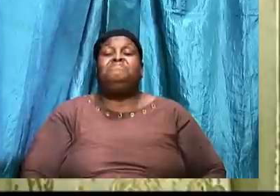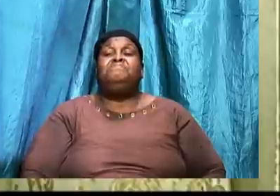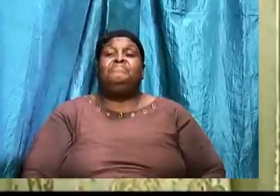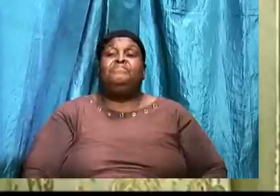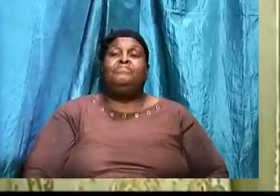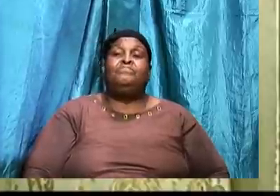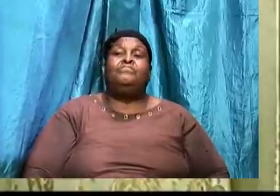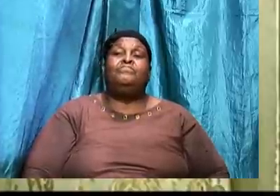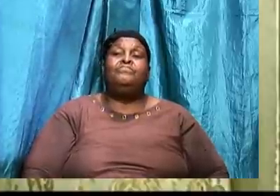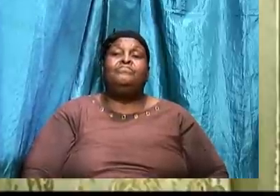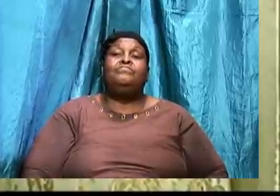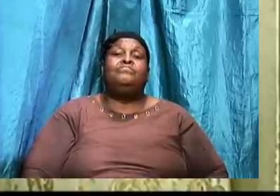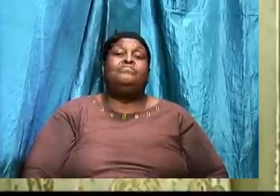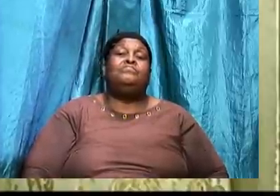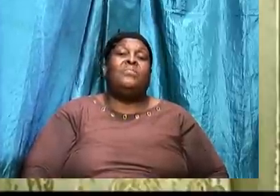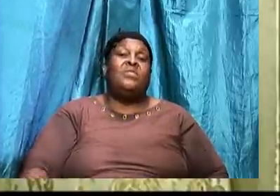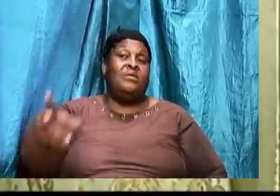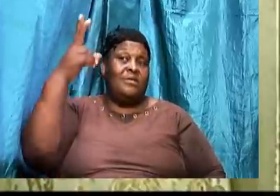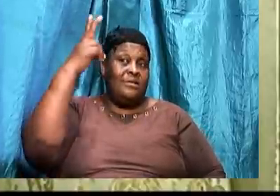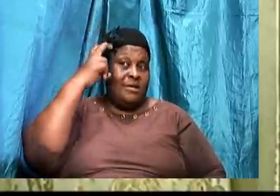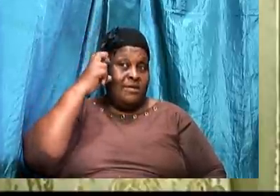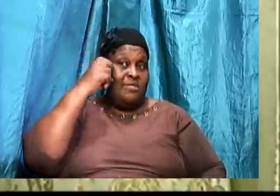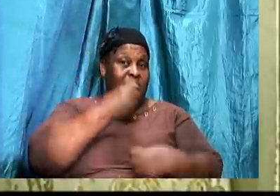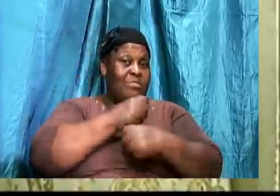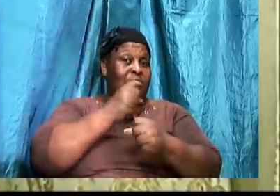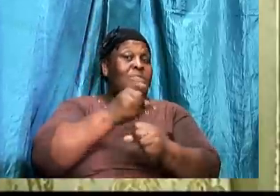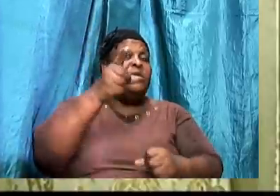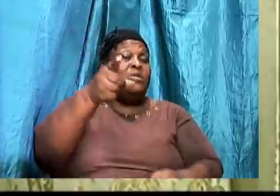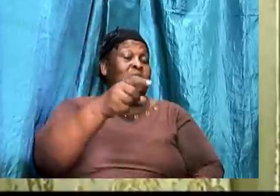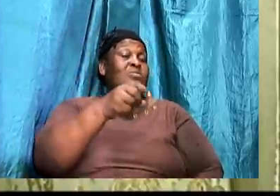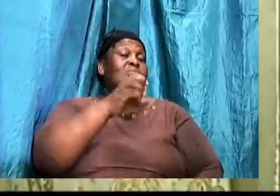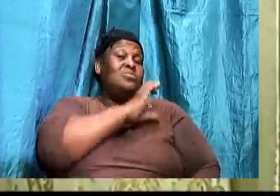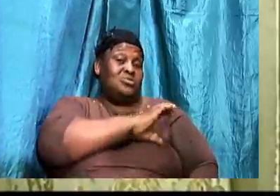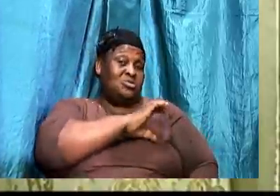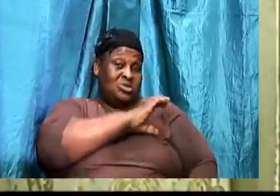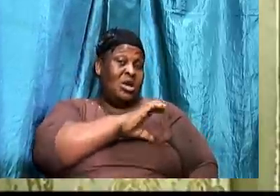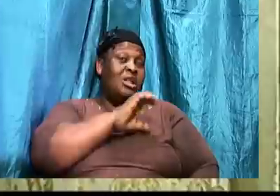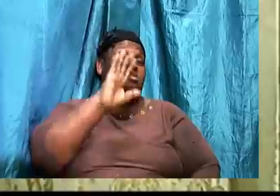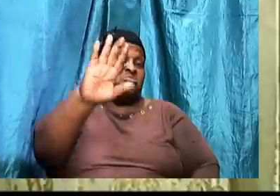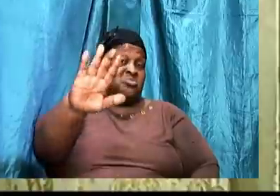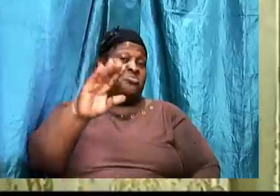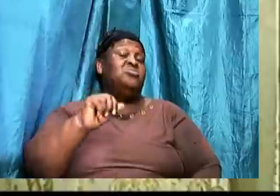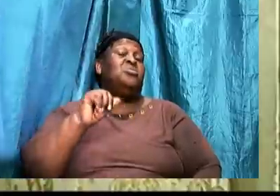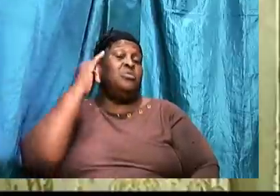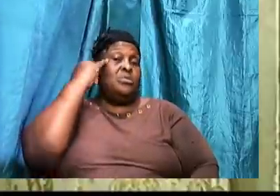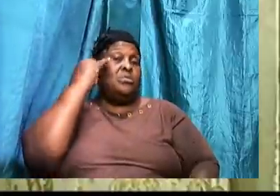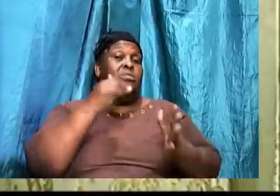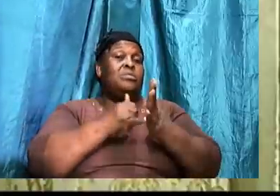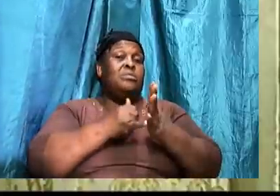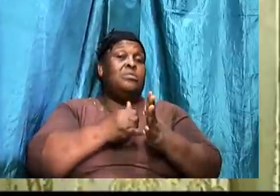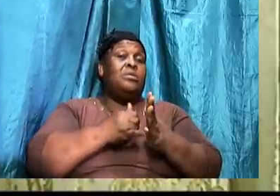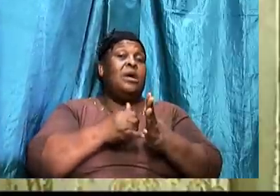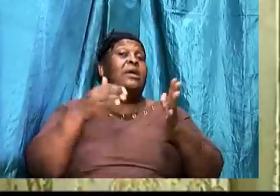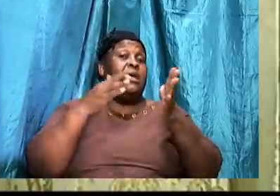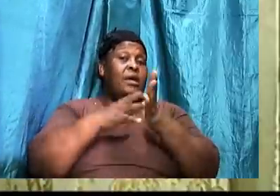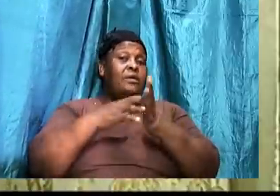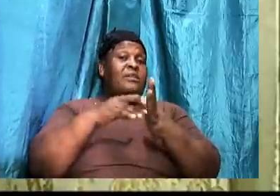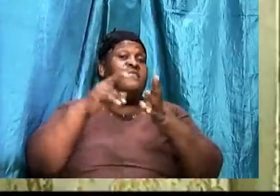And he will challenge our identity. Again we need the helmet of salvation.